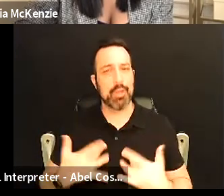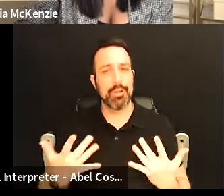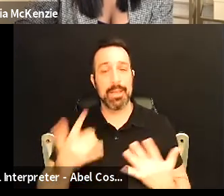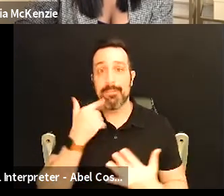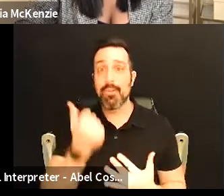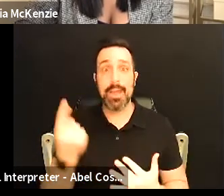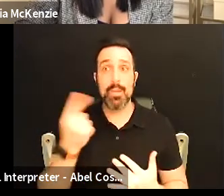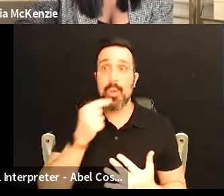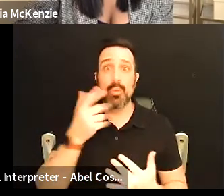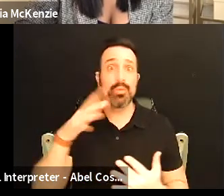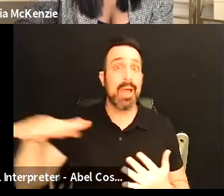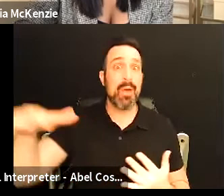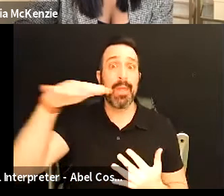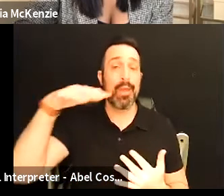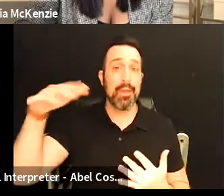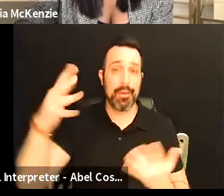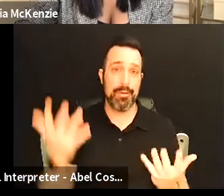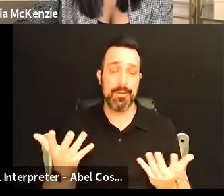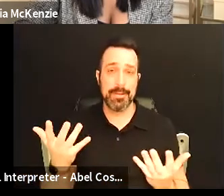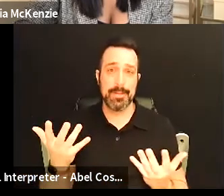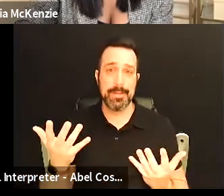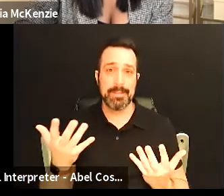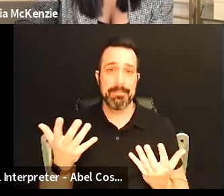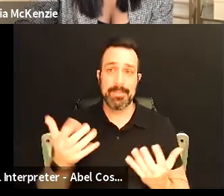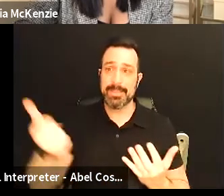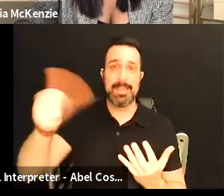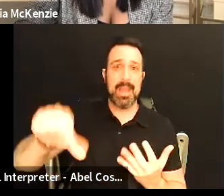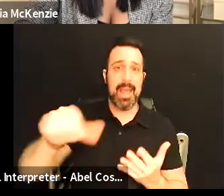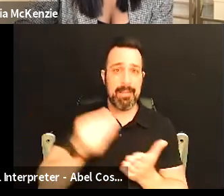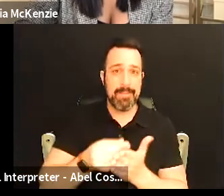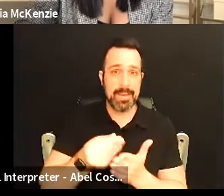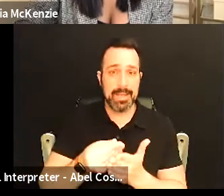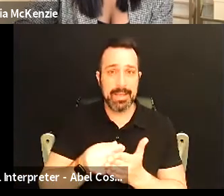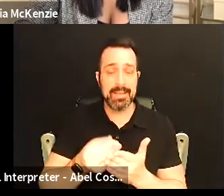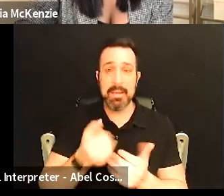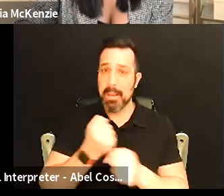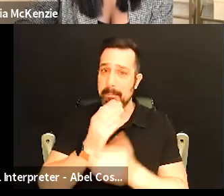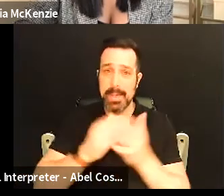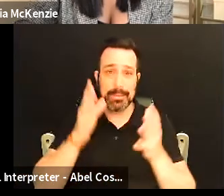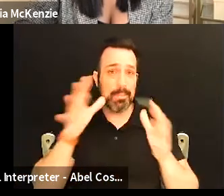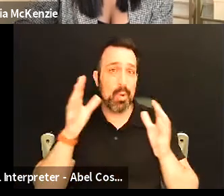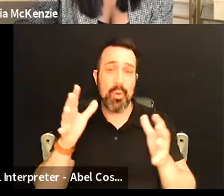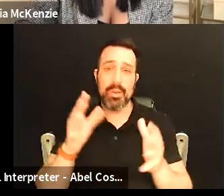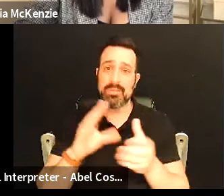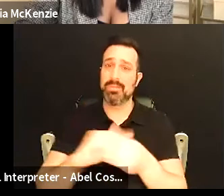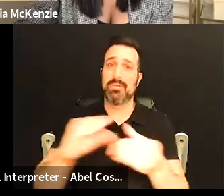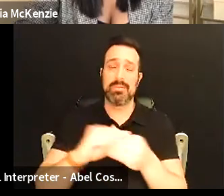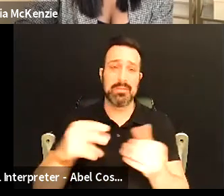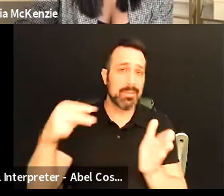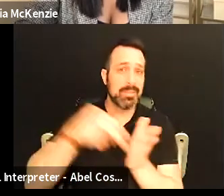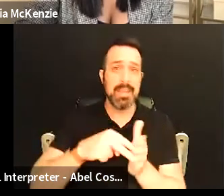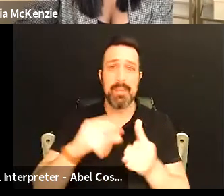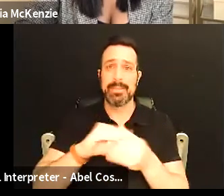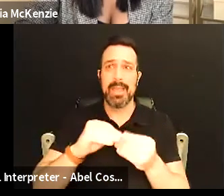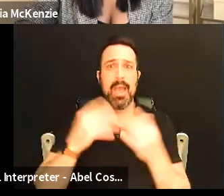anyone who's out there and um is getting denied funding you know make some noise about it you know stand up and say like i